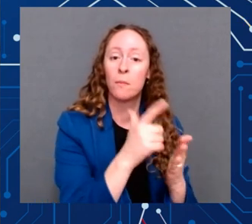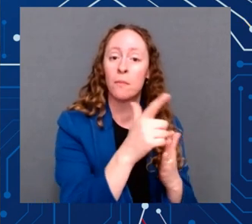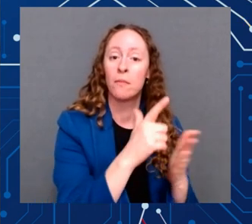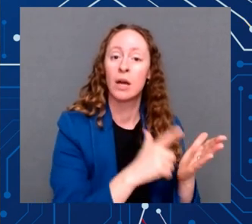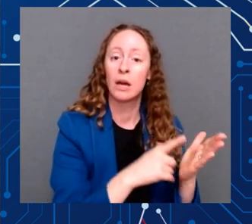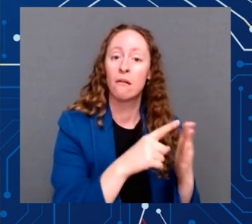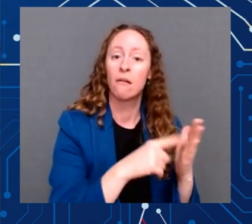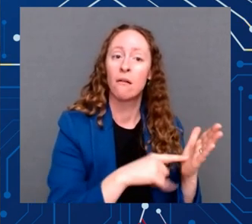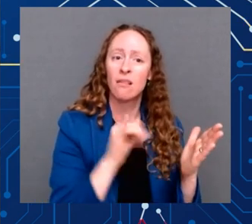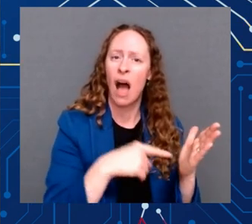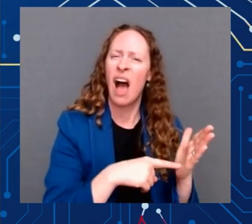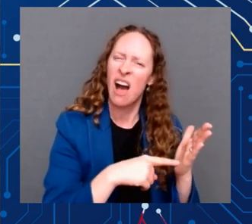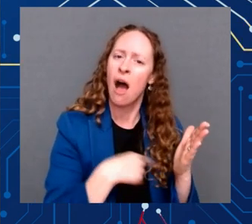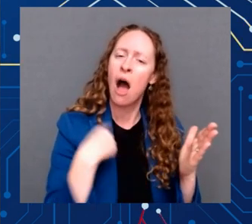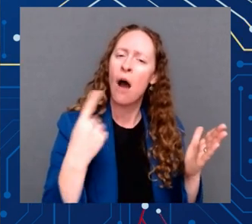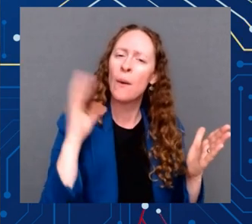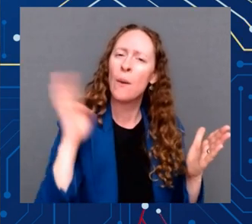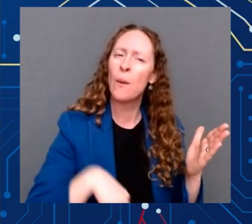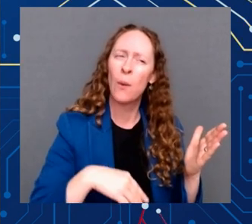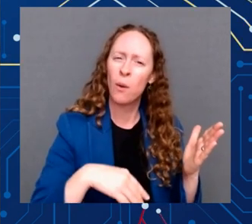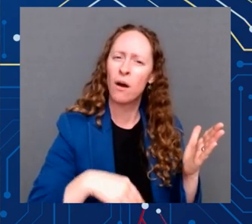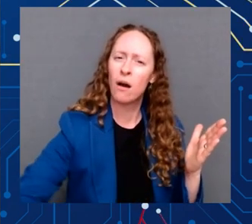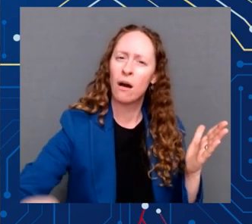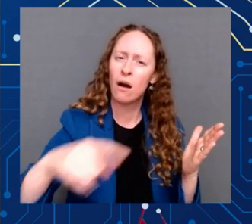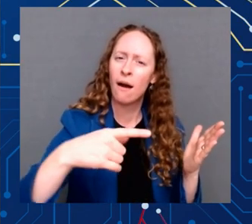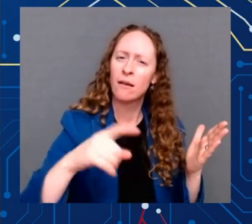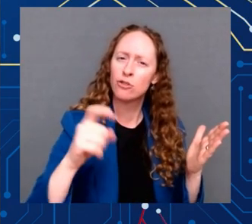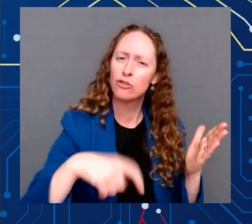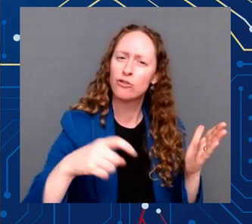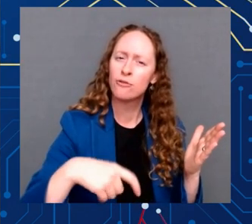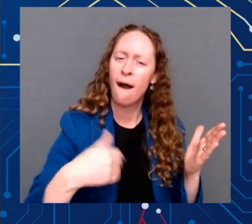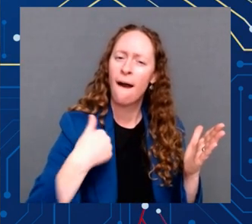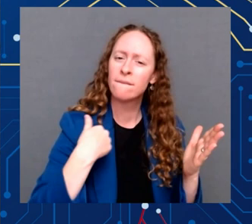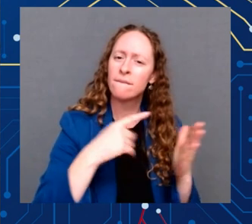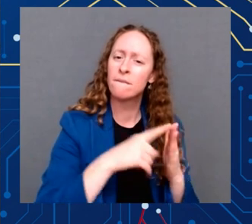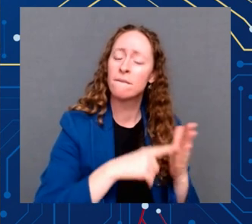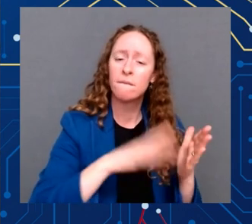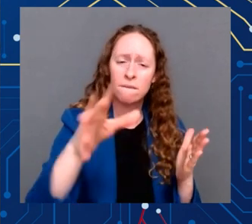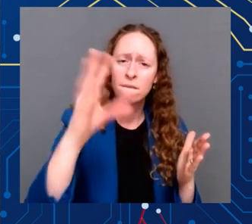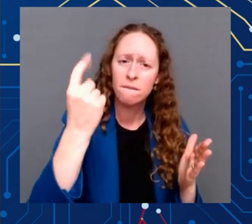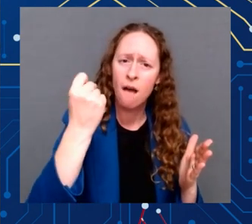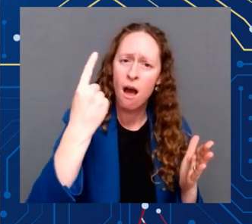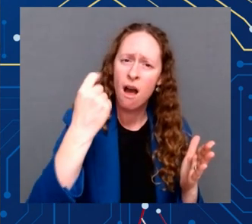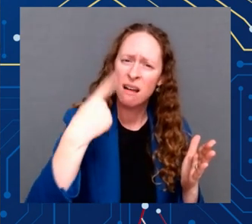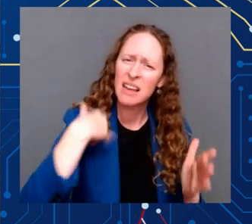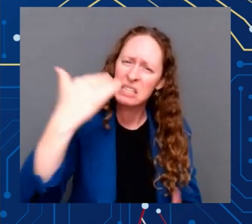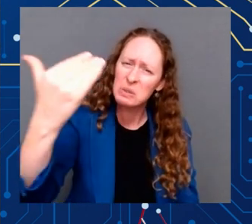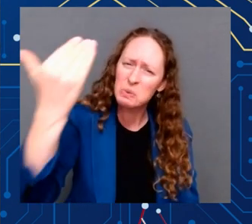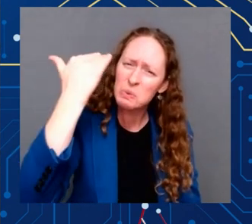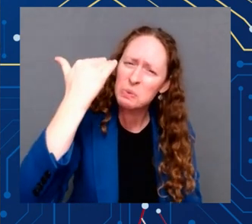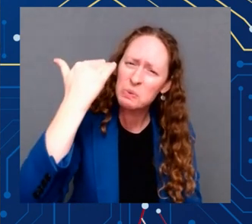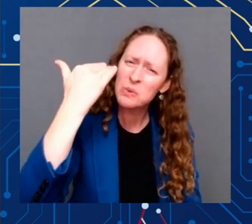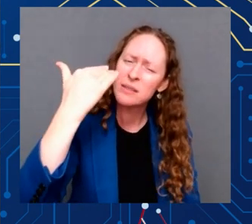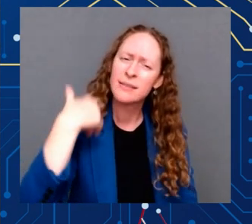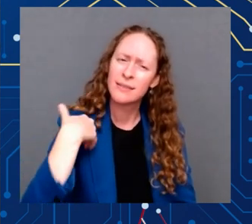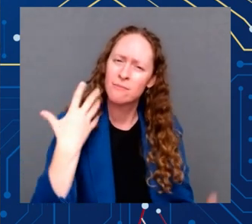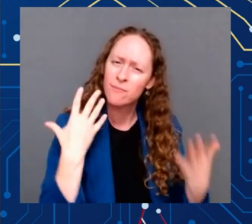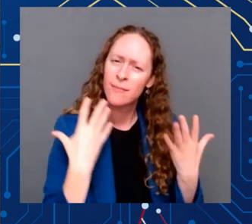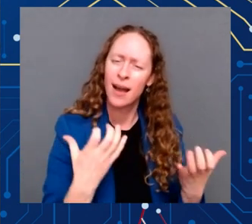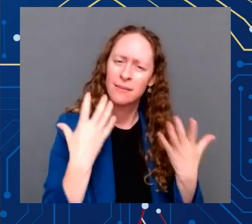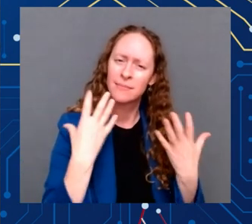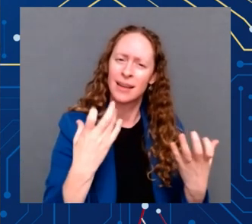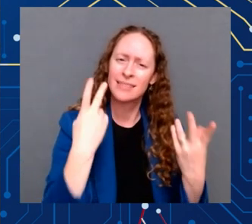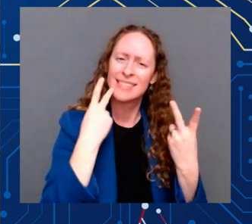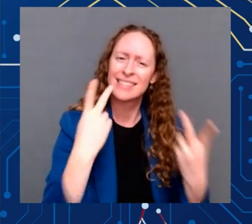nation in the world. And I believe this every fiber in my being. The only nation in the world that can be defined, as I've told Xi Jinping several years ago,